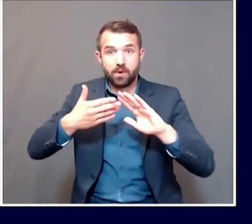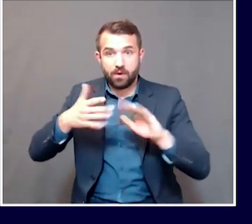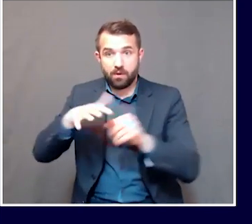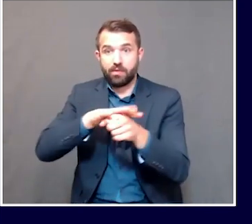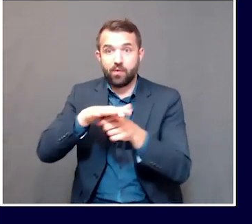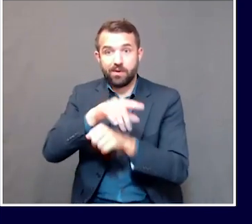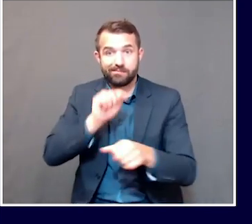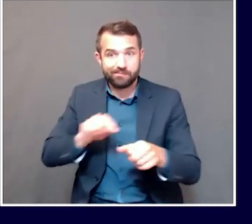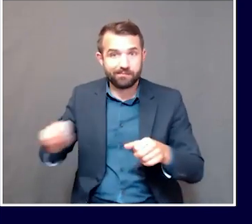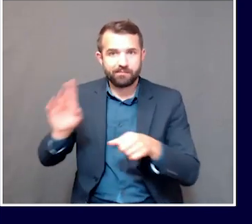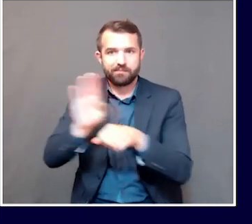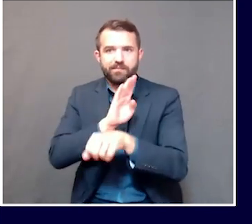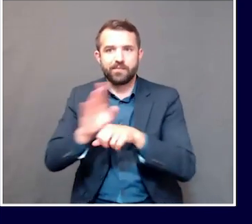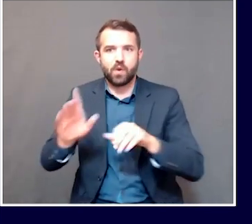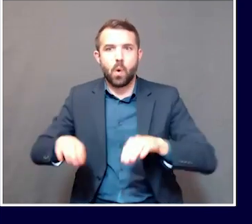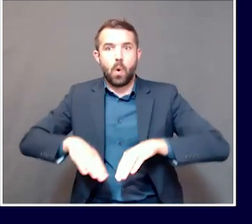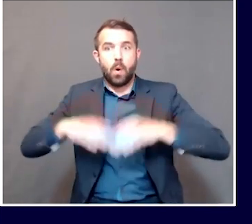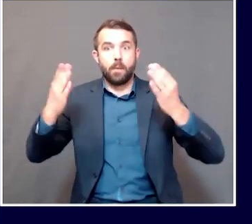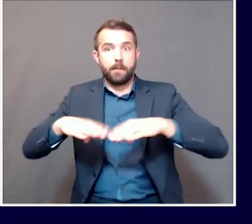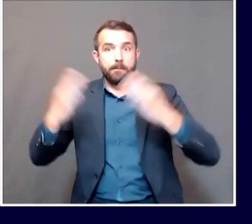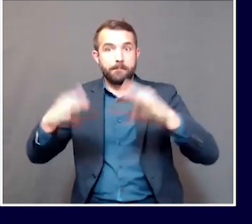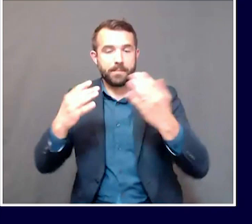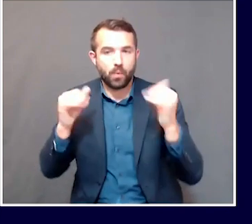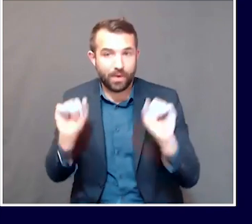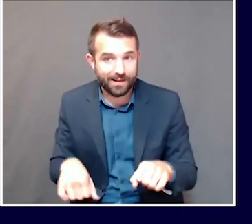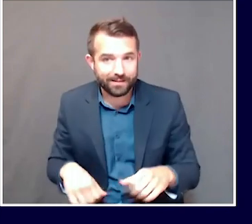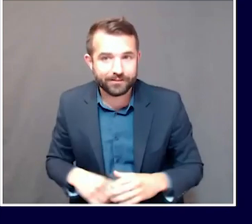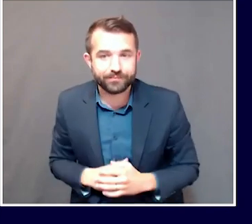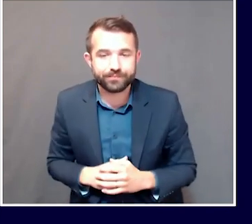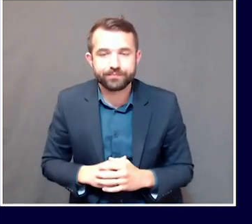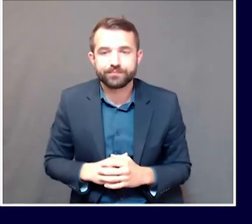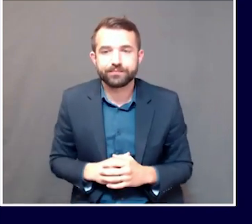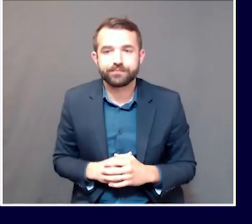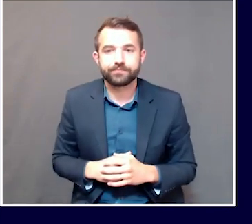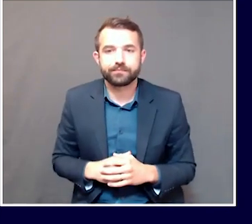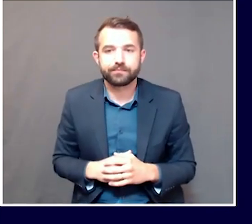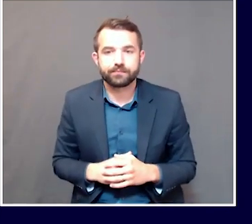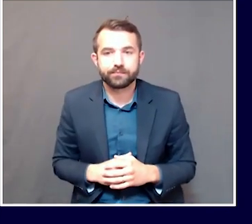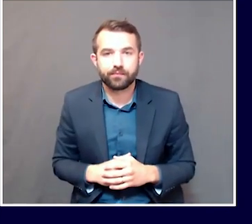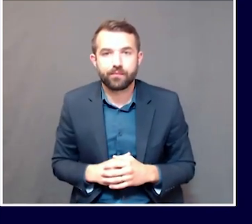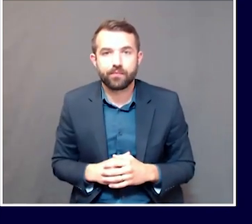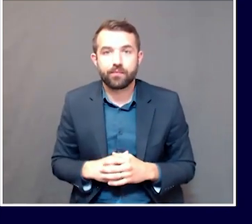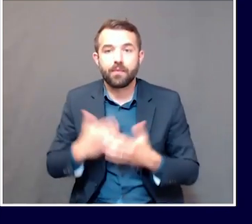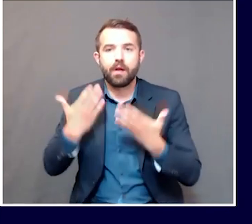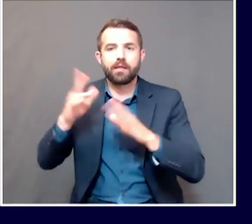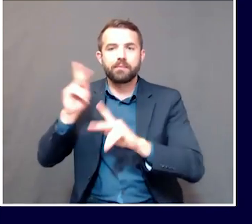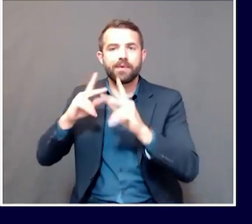tourism industry and allow visitors to go there and have a dine inside.